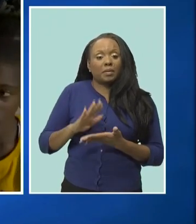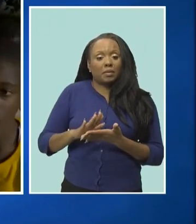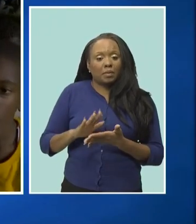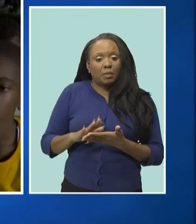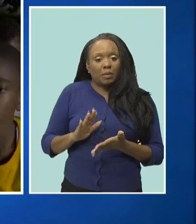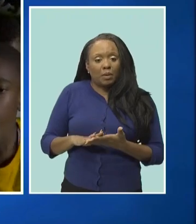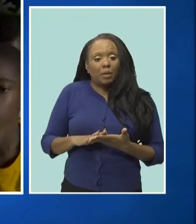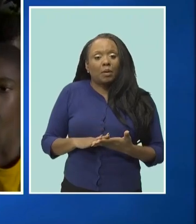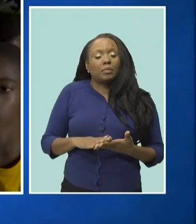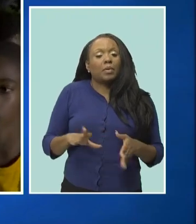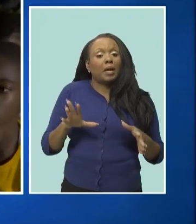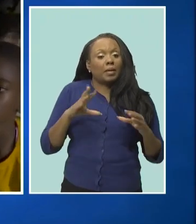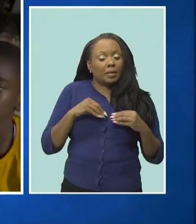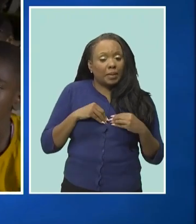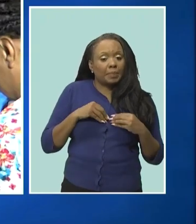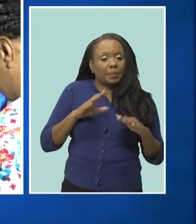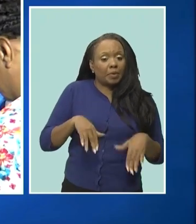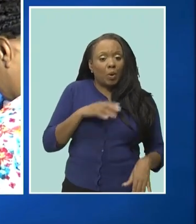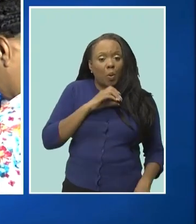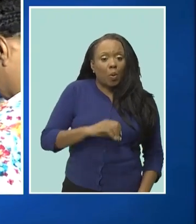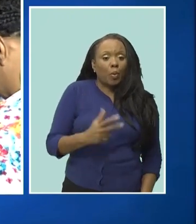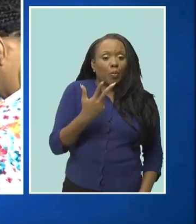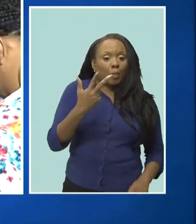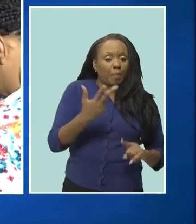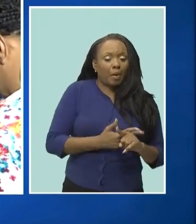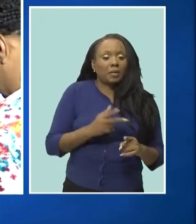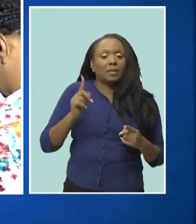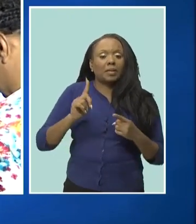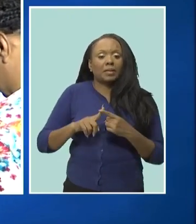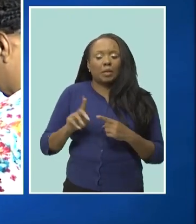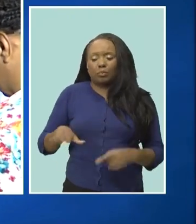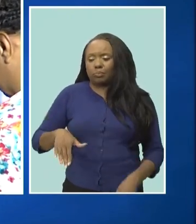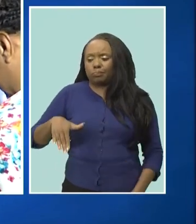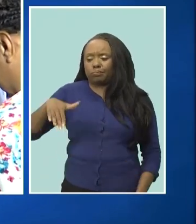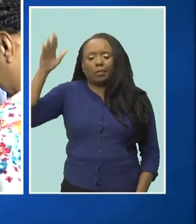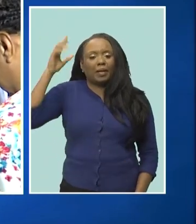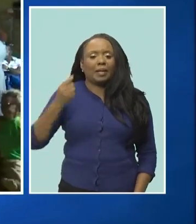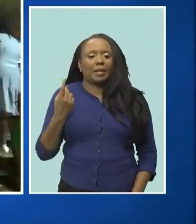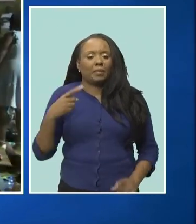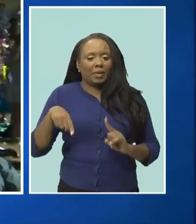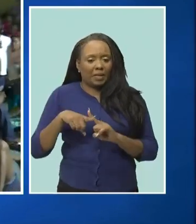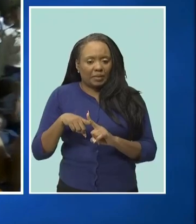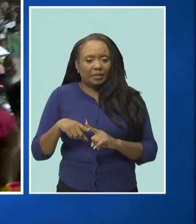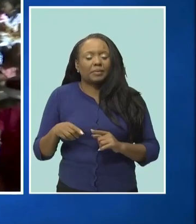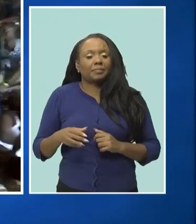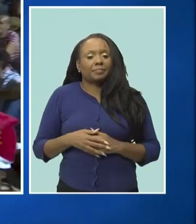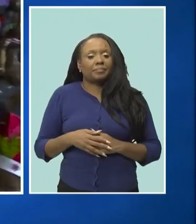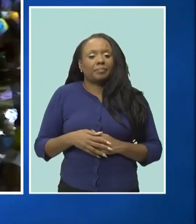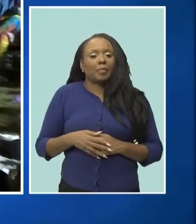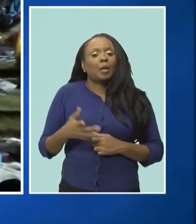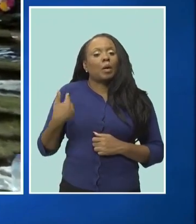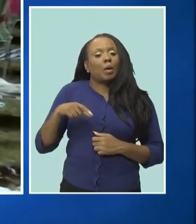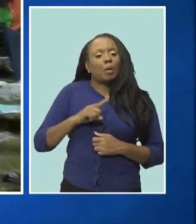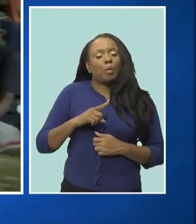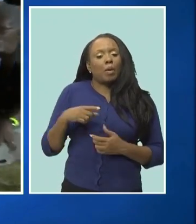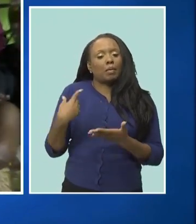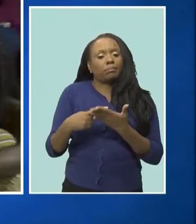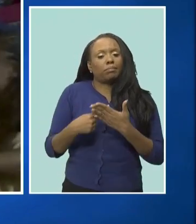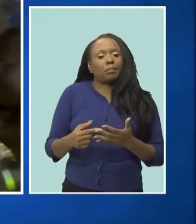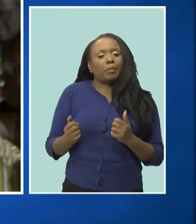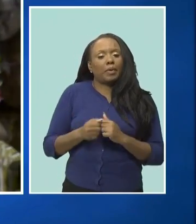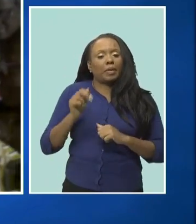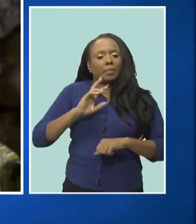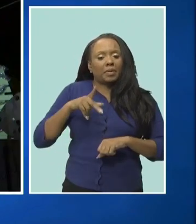as three months old up to the 11 plus level cbc spoke with principal kim davis edwards during a recent christmas production